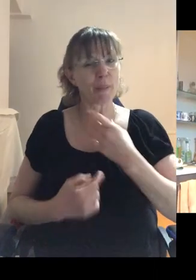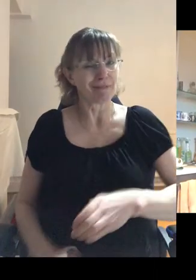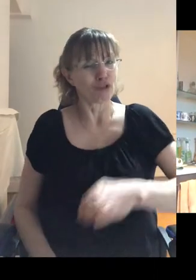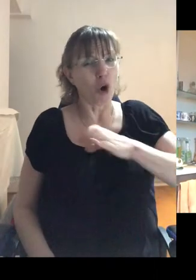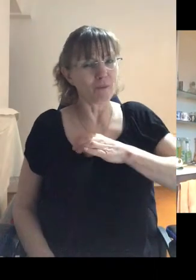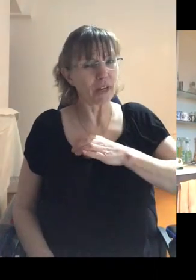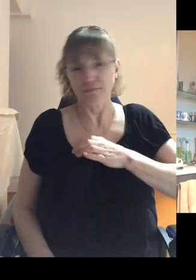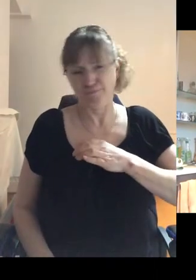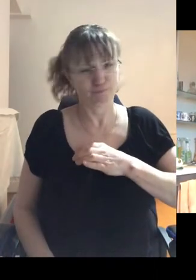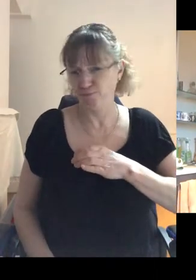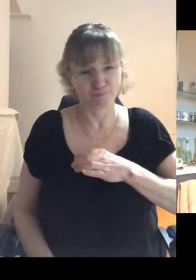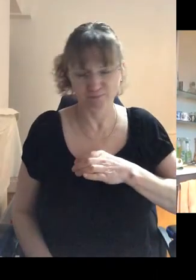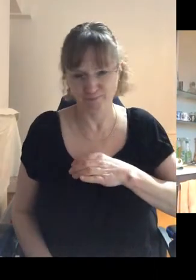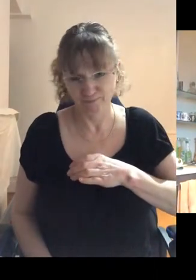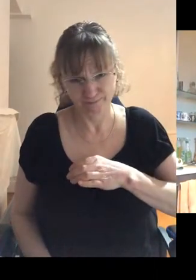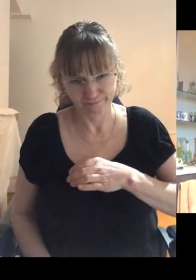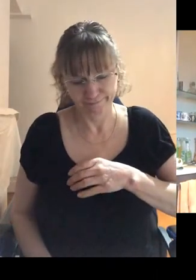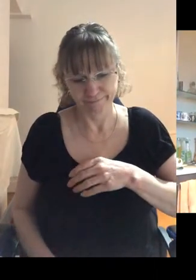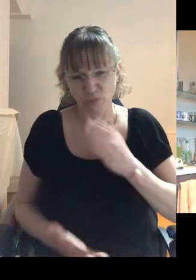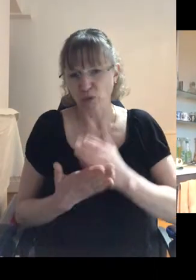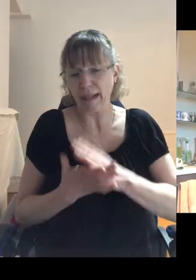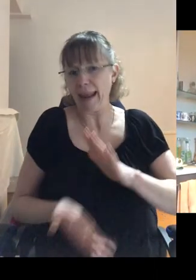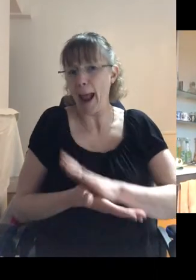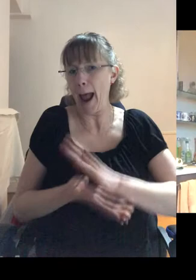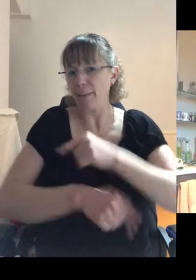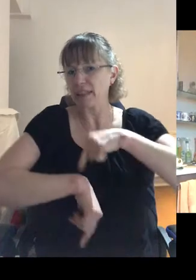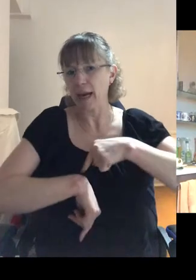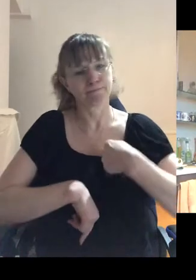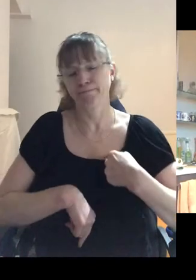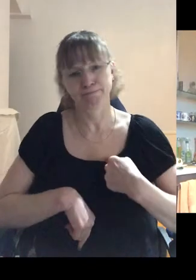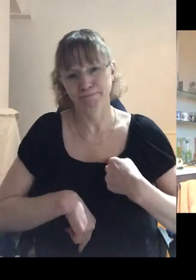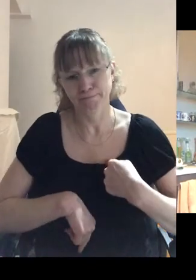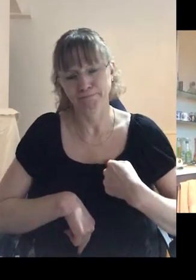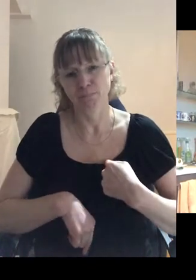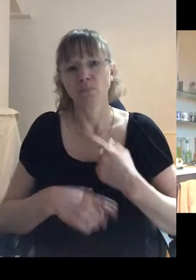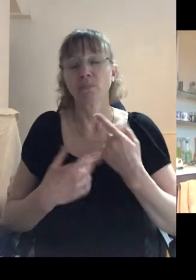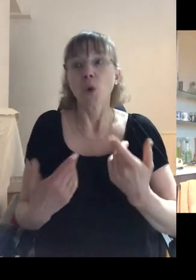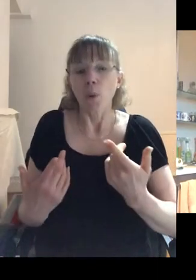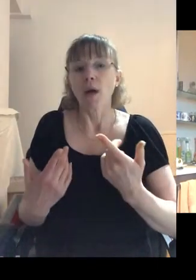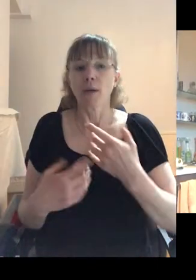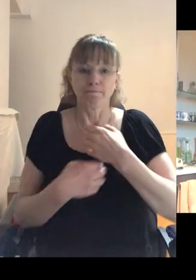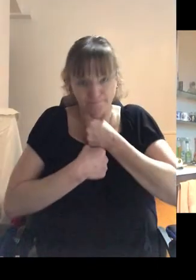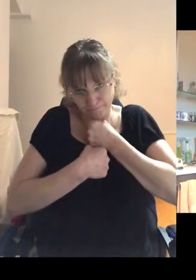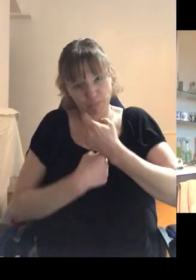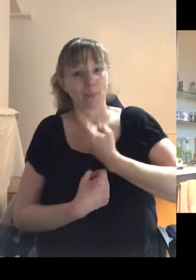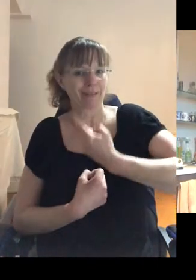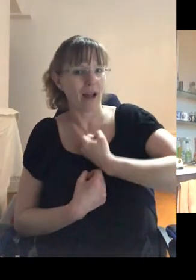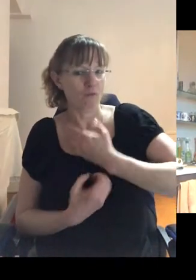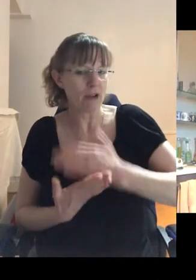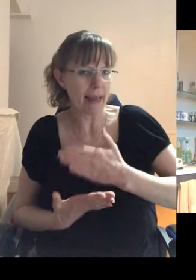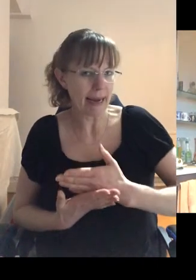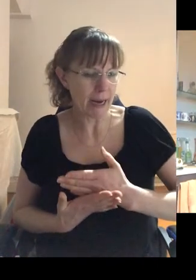confident and you know, uh, it wasn't a happy time for me. And, and so I, I just kept to myself very much.